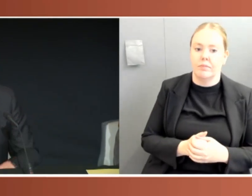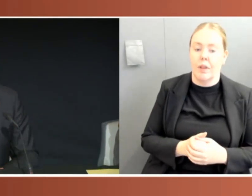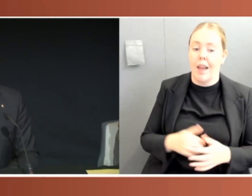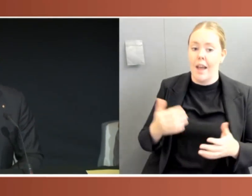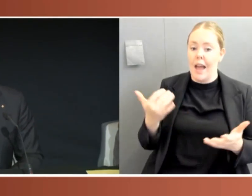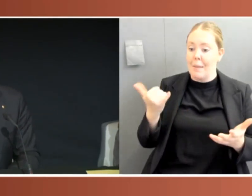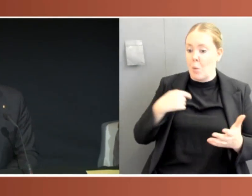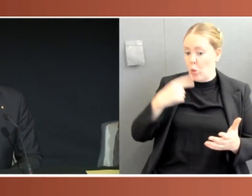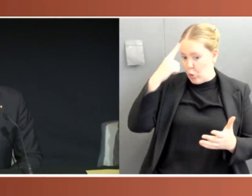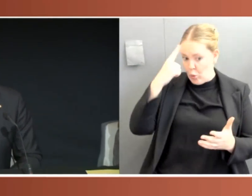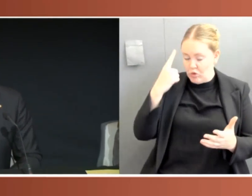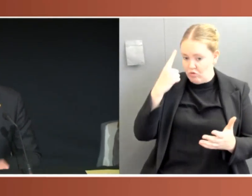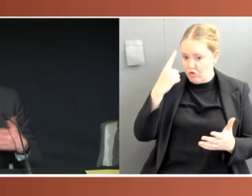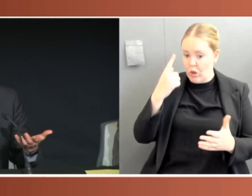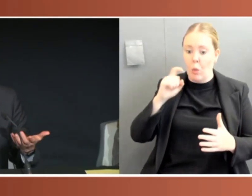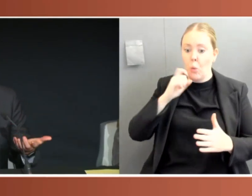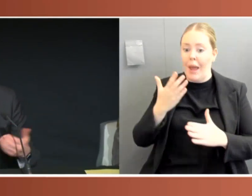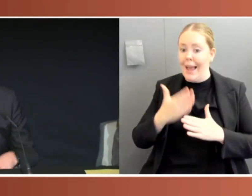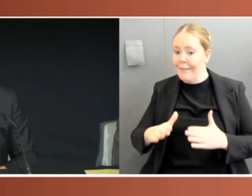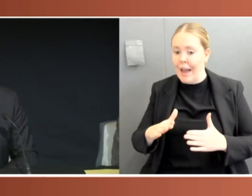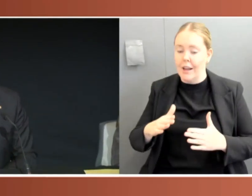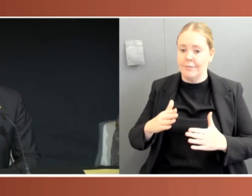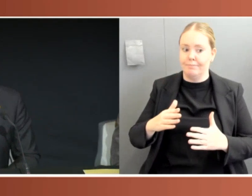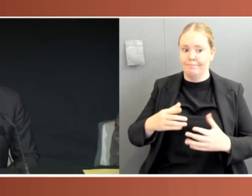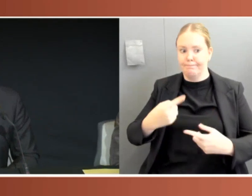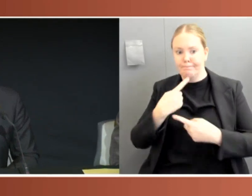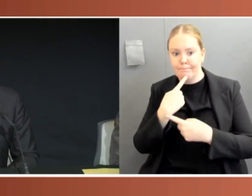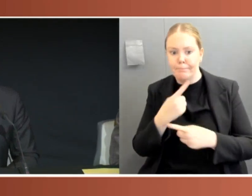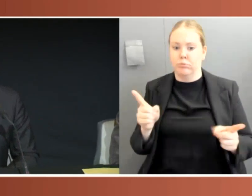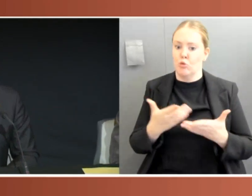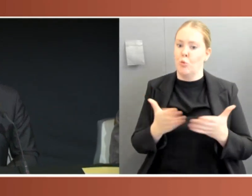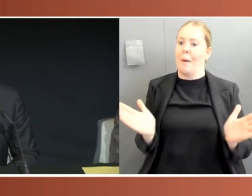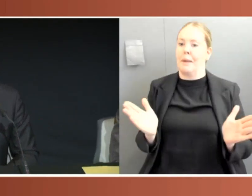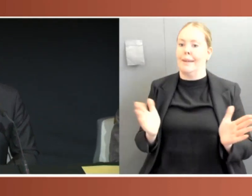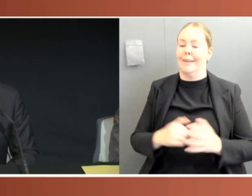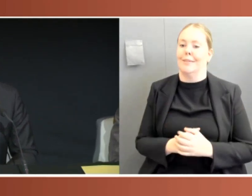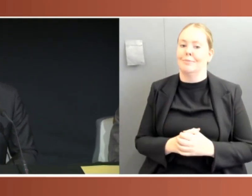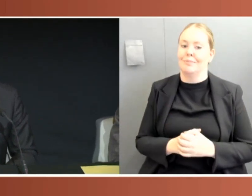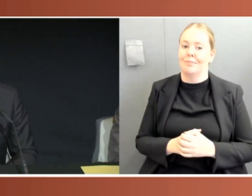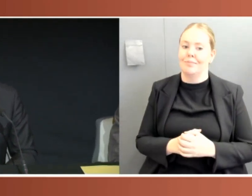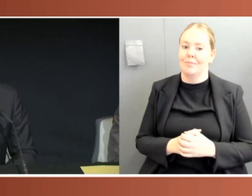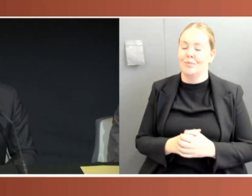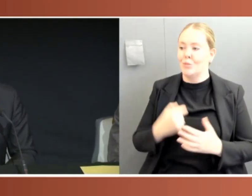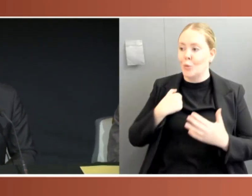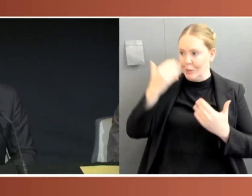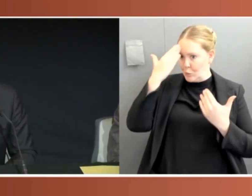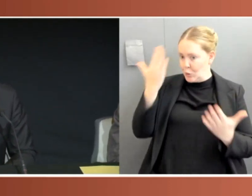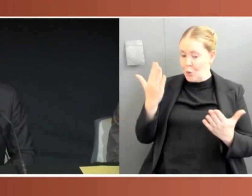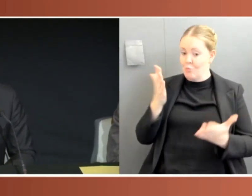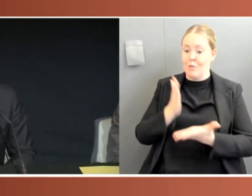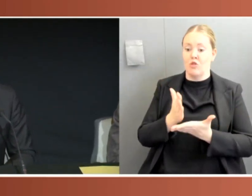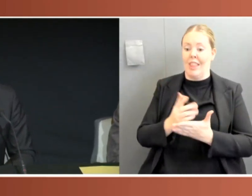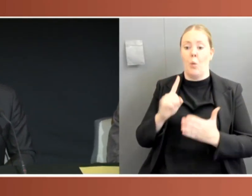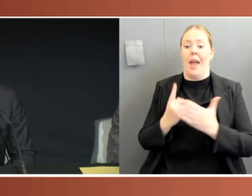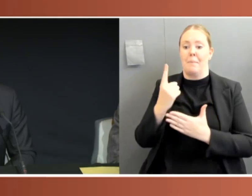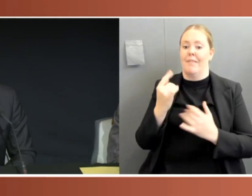procedural error almost at that point. I suspect it's the latter. I don't know. But what happened was so extreme and striking that you just never would